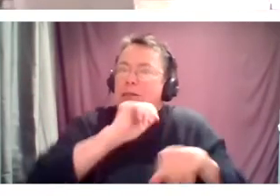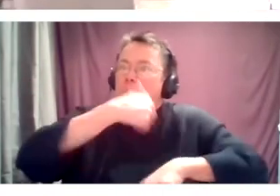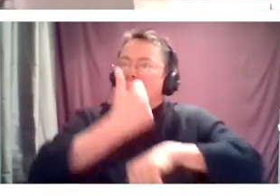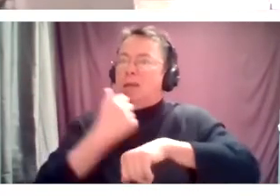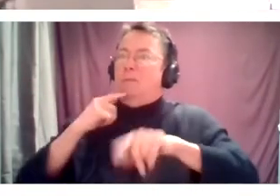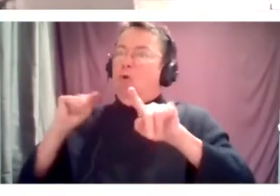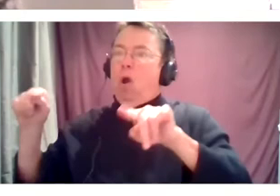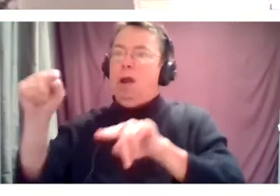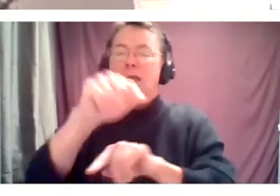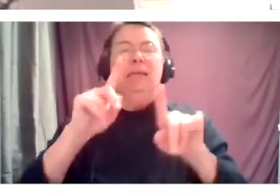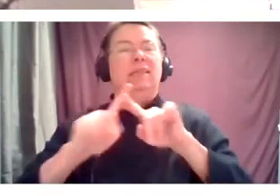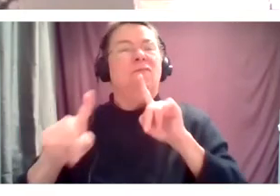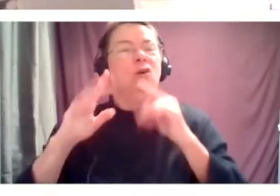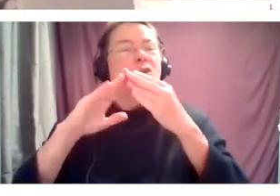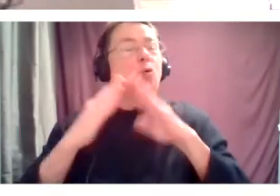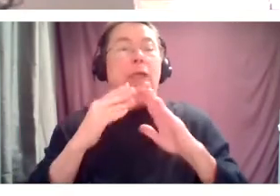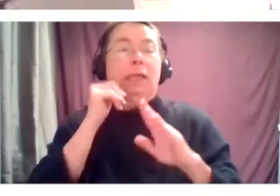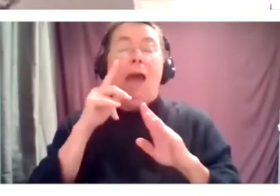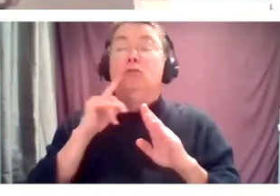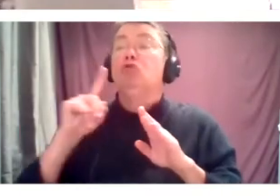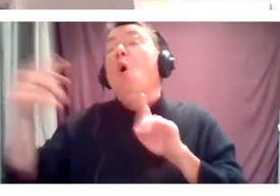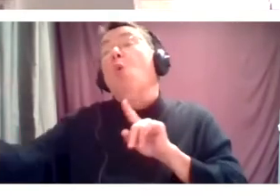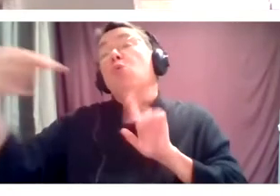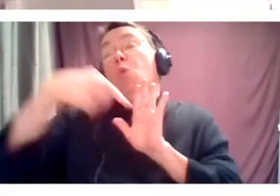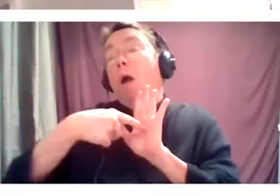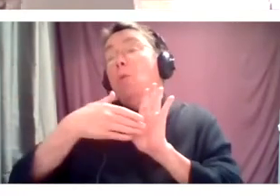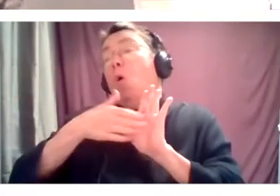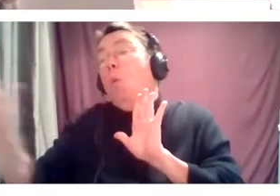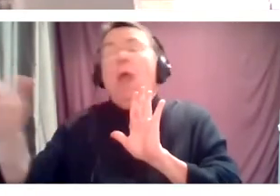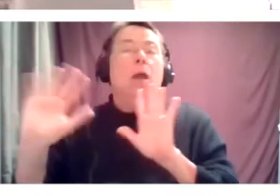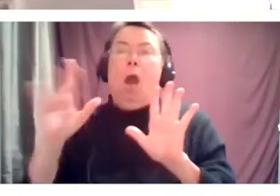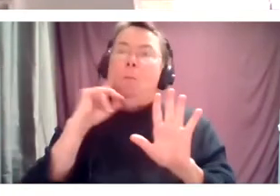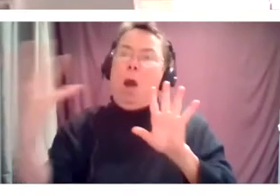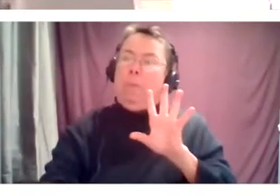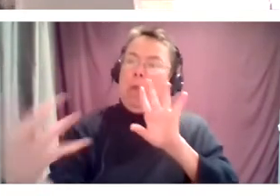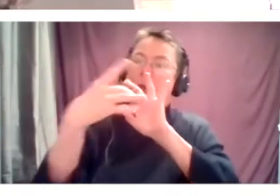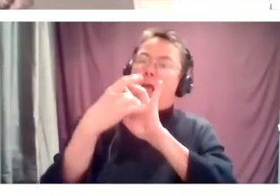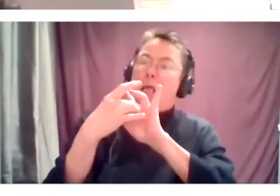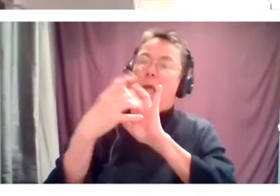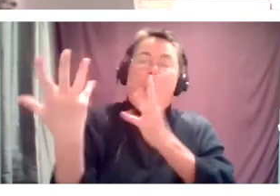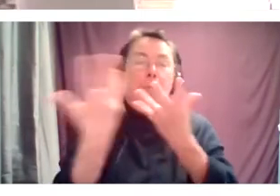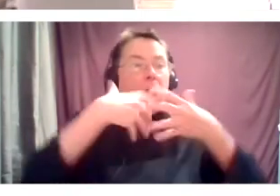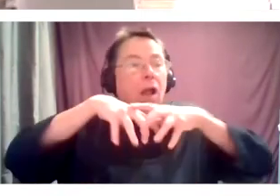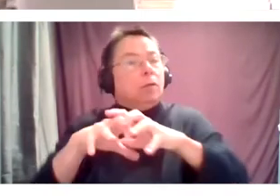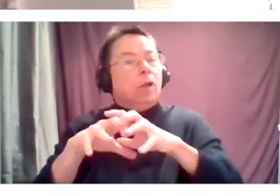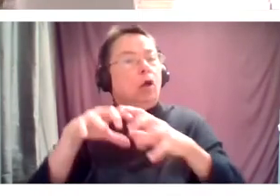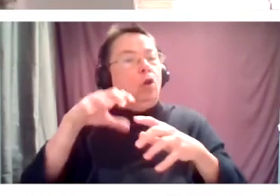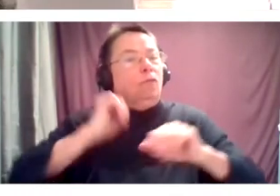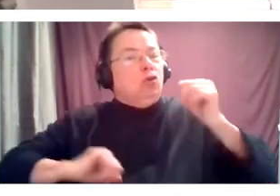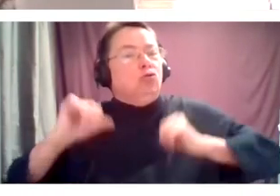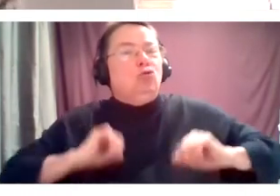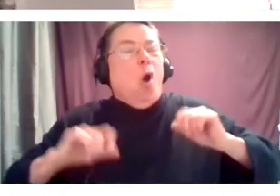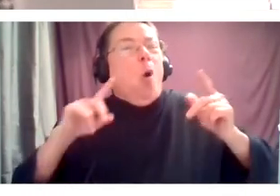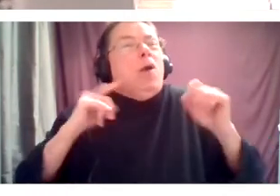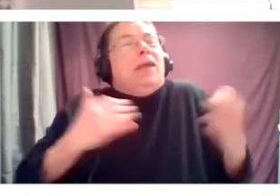back end so that being a part of a production is also a pleasurable experience, is